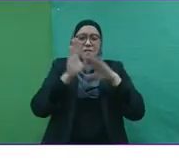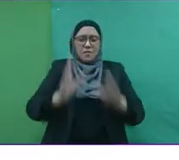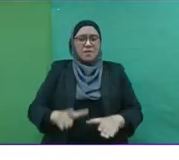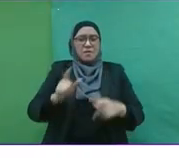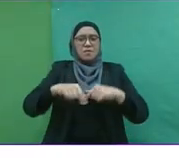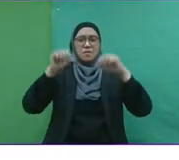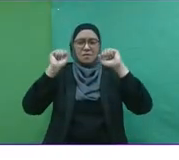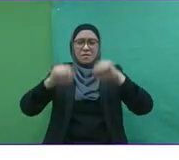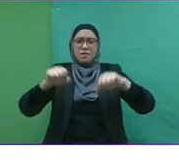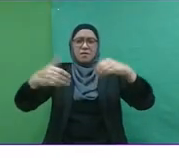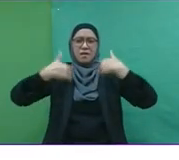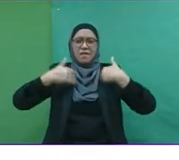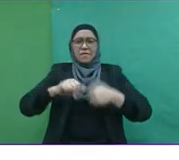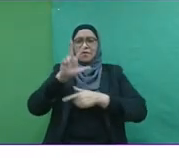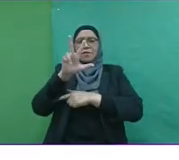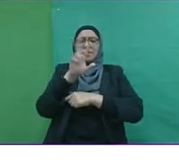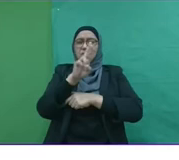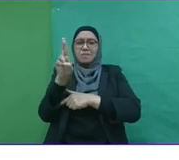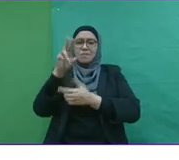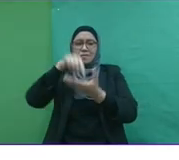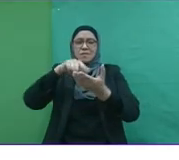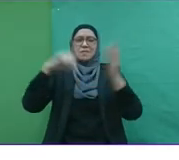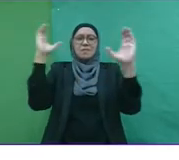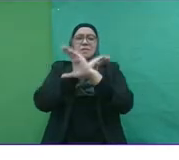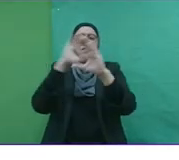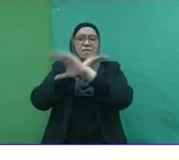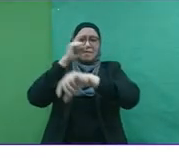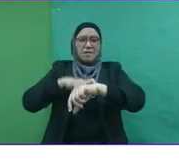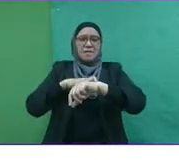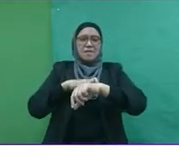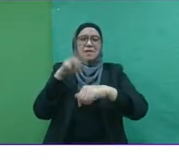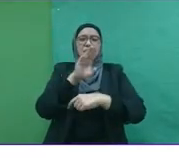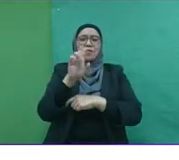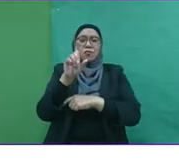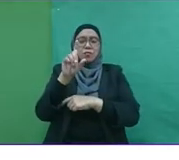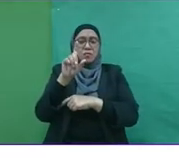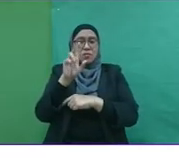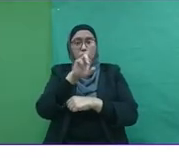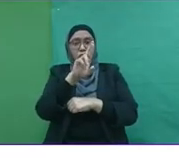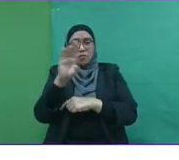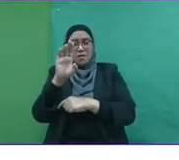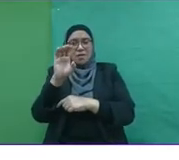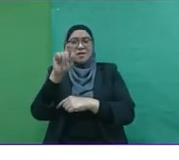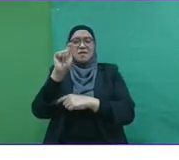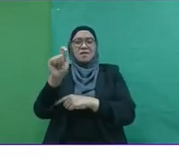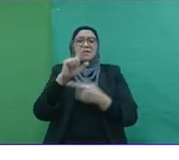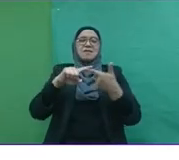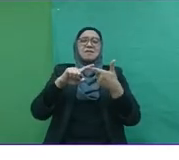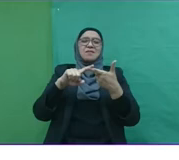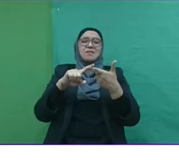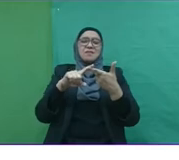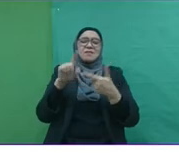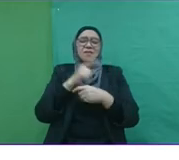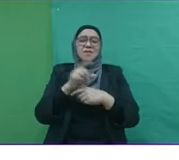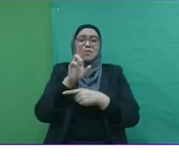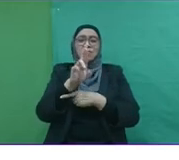to have the three R's in these challenging times. Reset, Renew, Reinvent. They need to